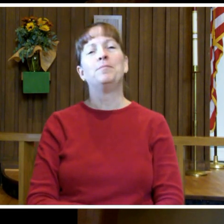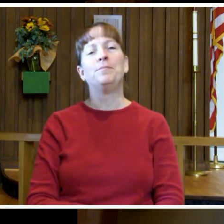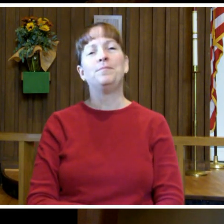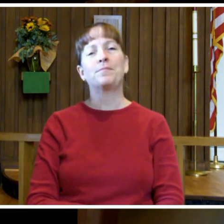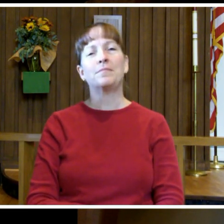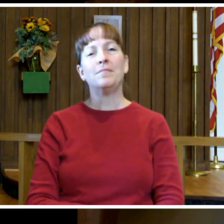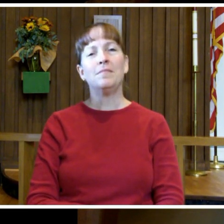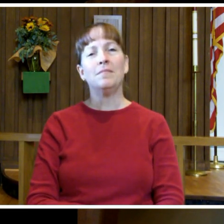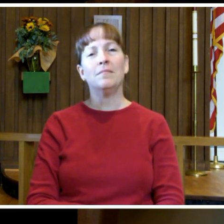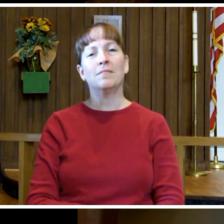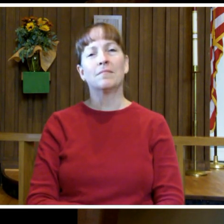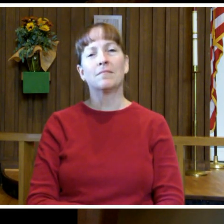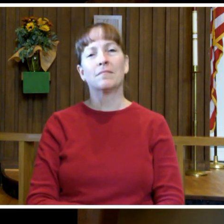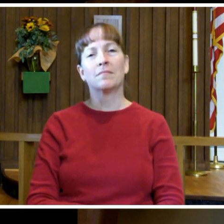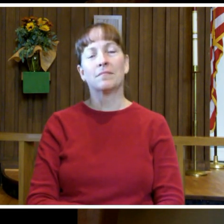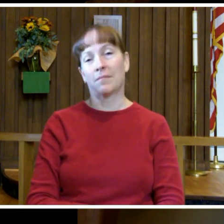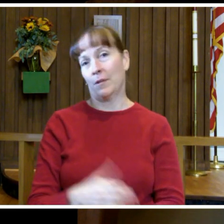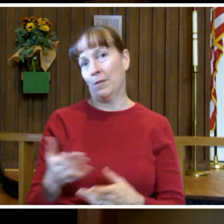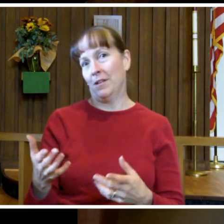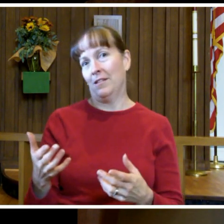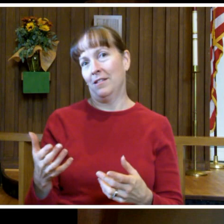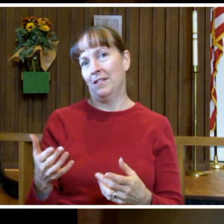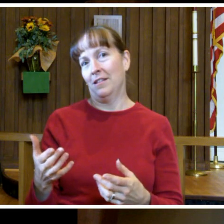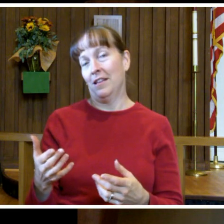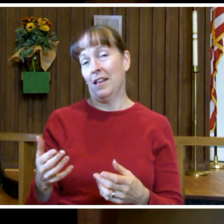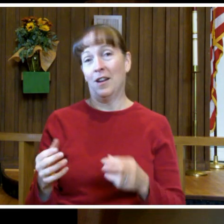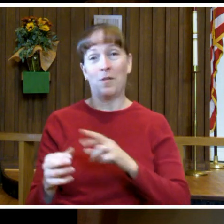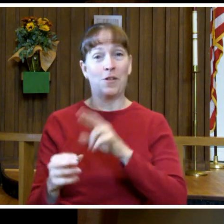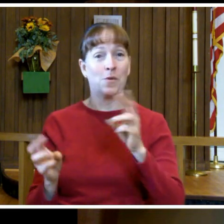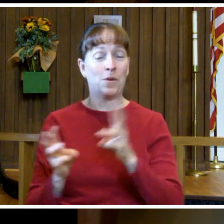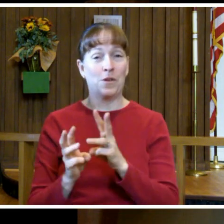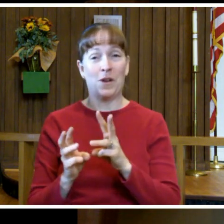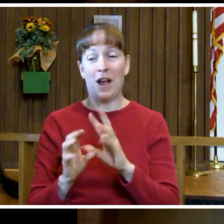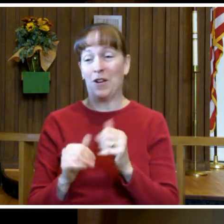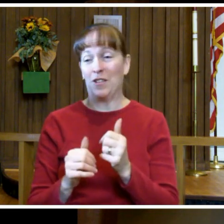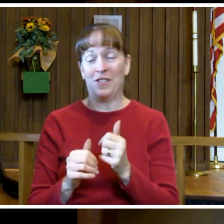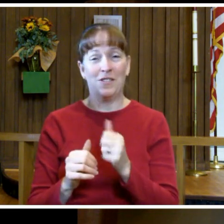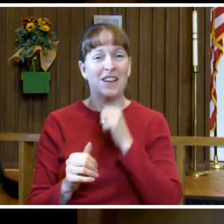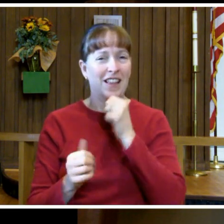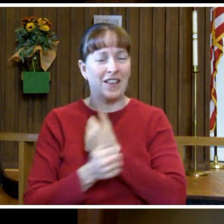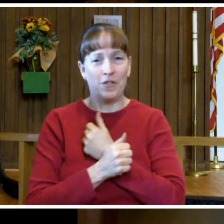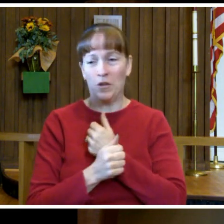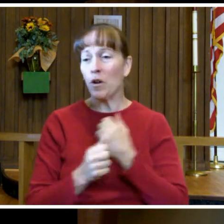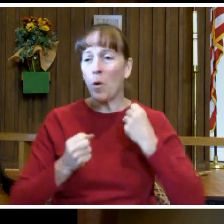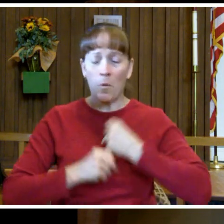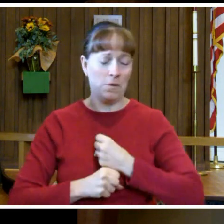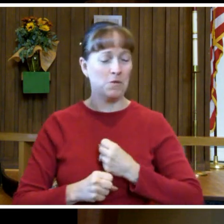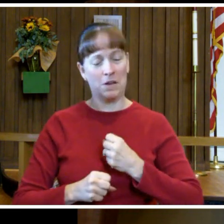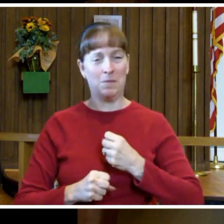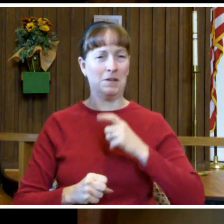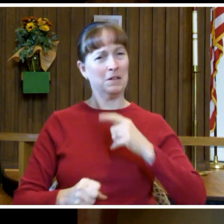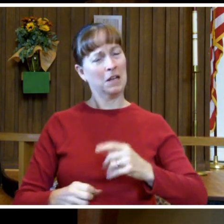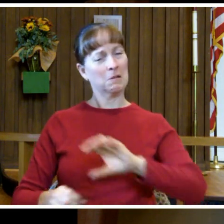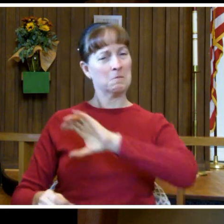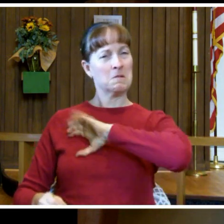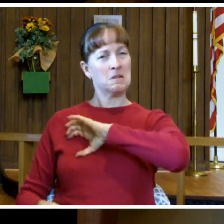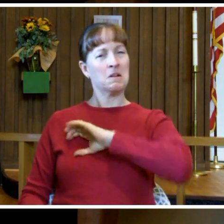I mean, what's not to love about a Rochester winter? I mean, it's cold, but you can wear that like a badge of honor.